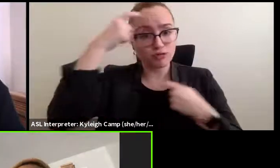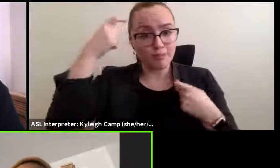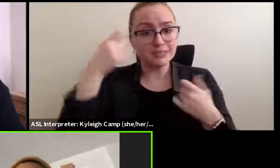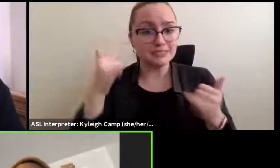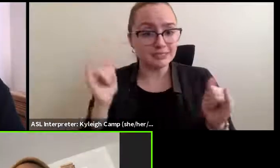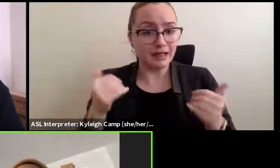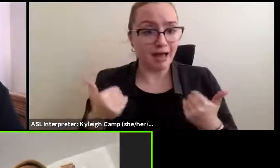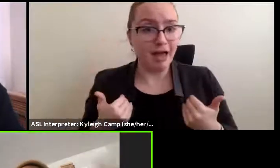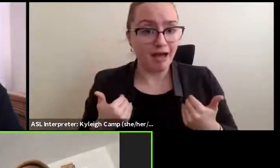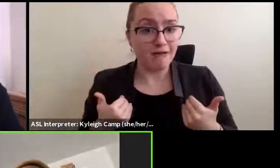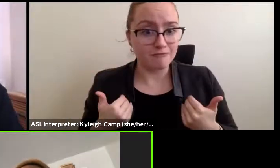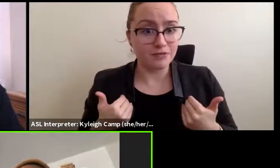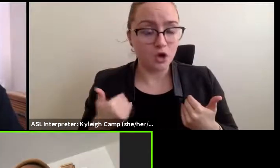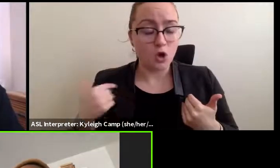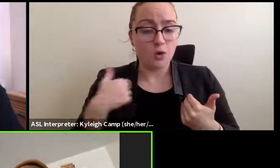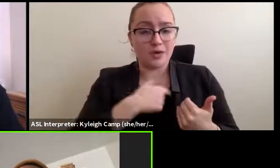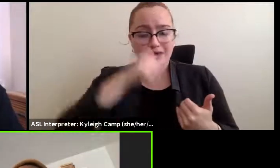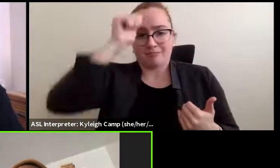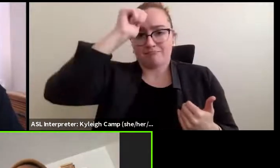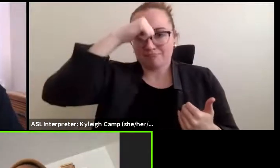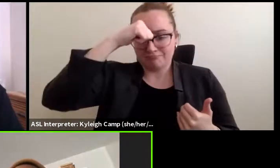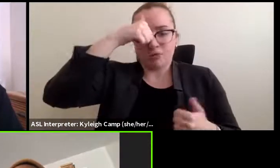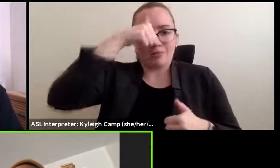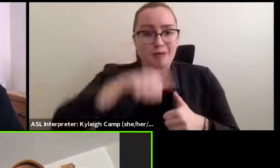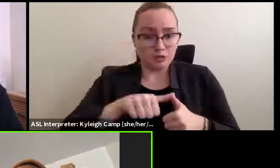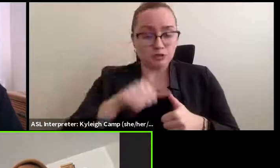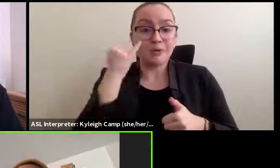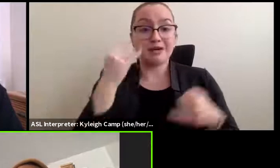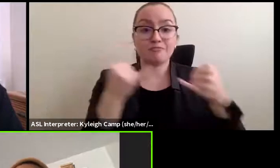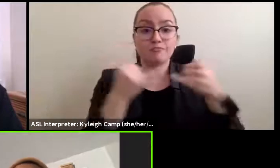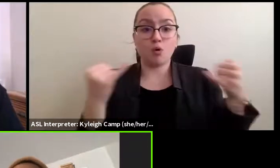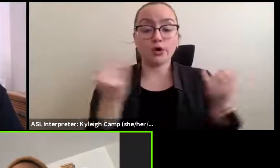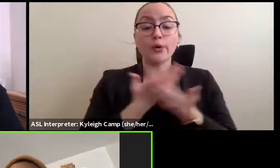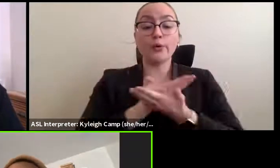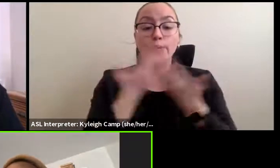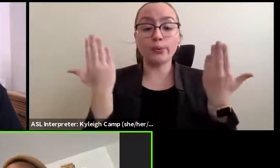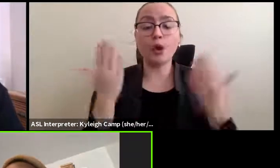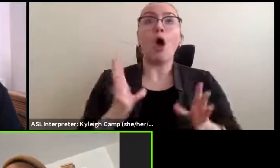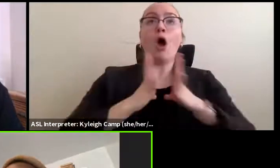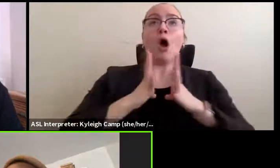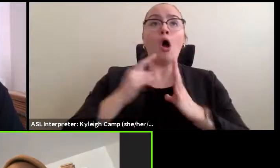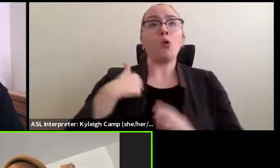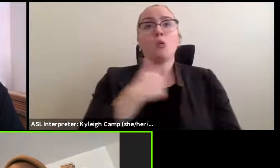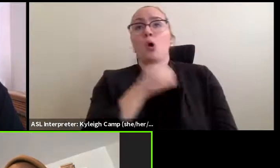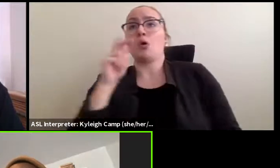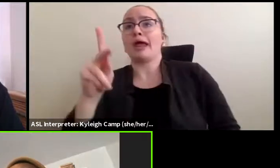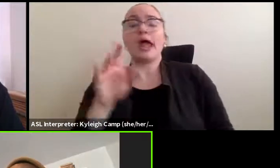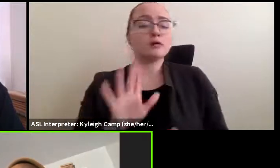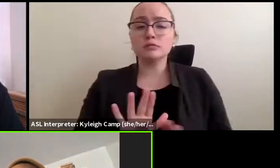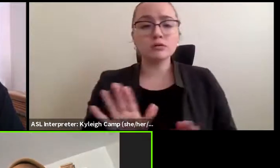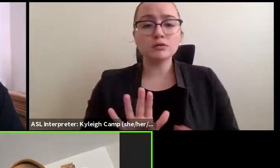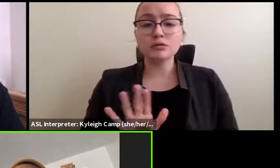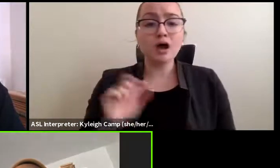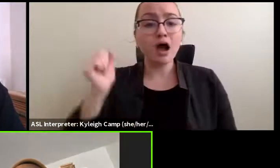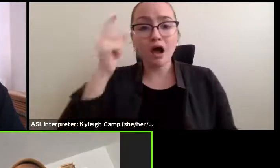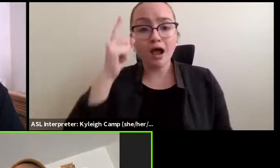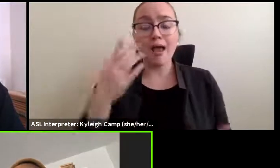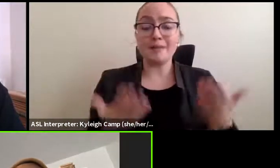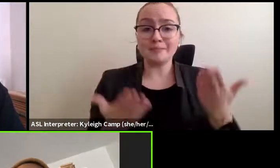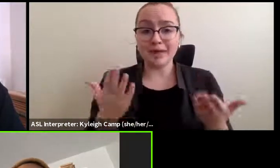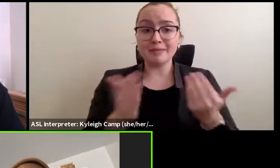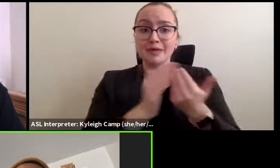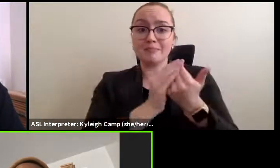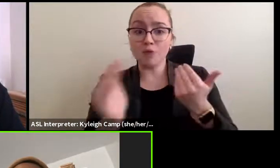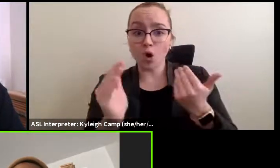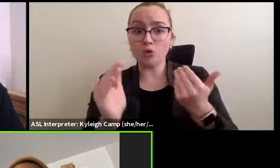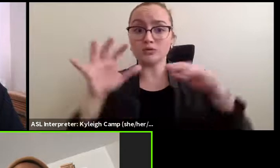this border here, once this disappears, we're going to be okay. It's actually, like, understanding that it might be post-colonial, but it's not post